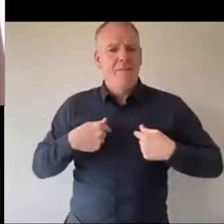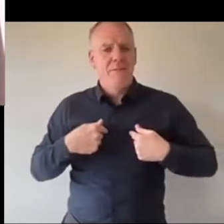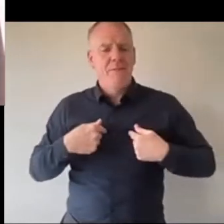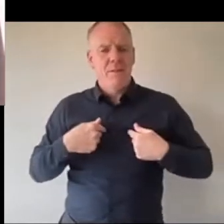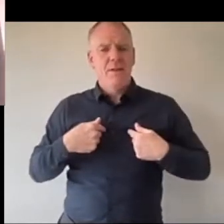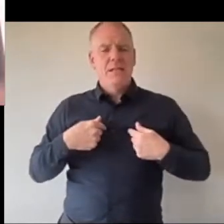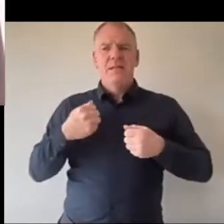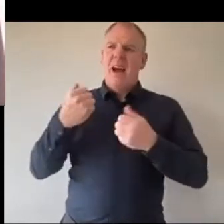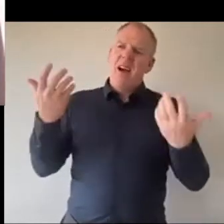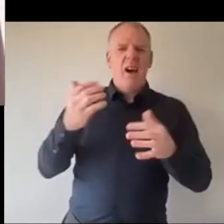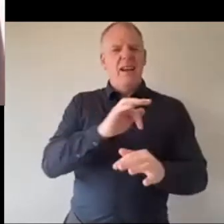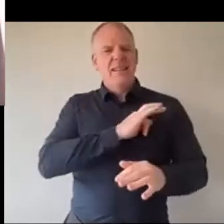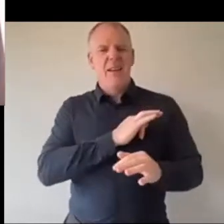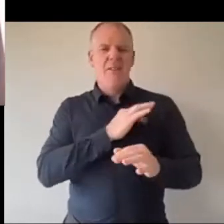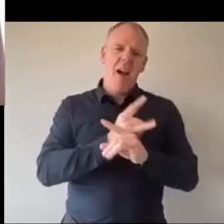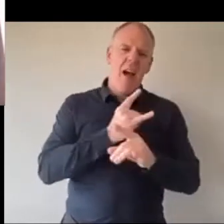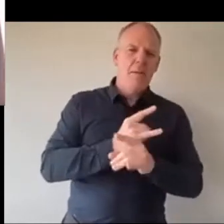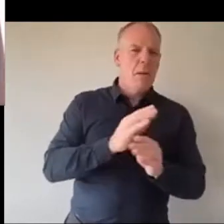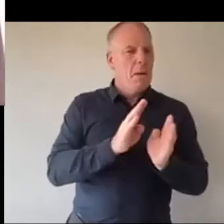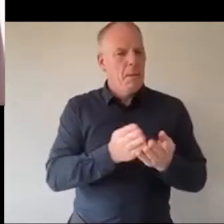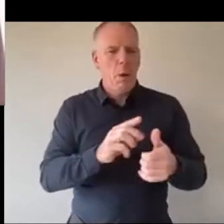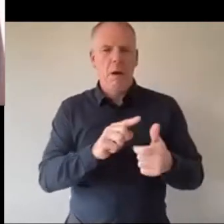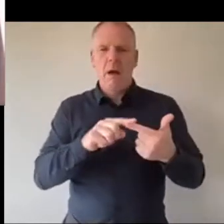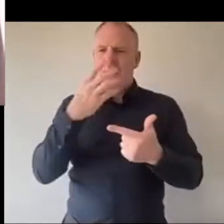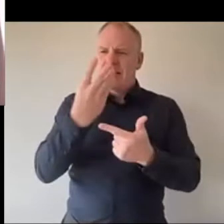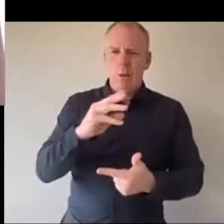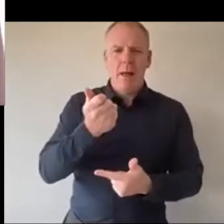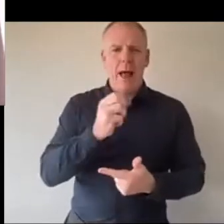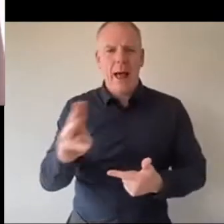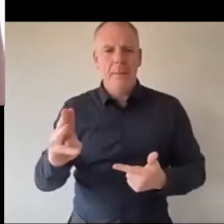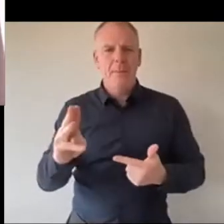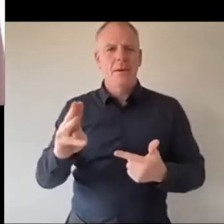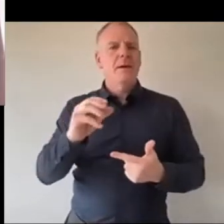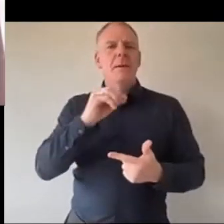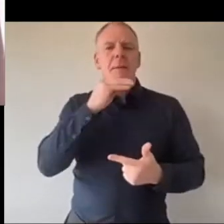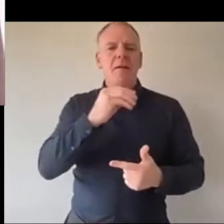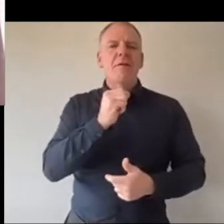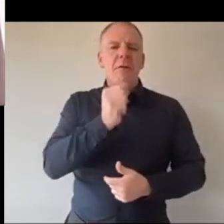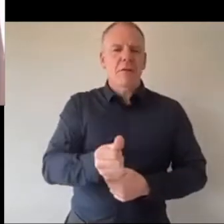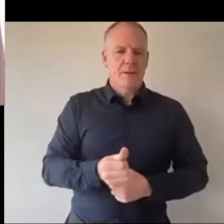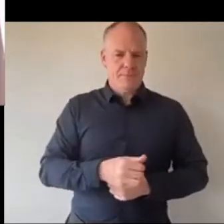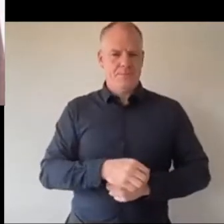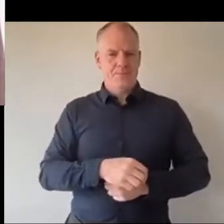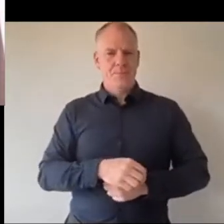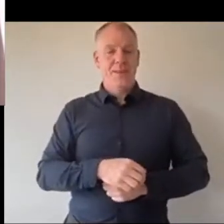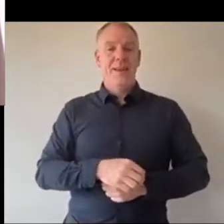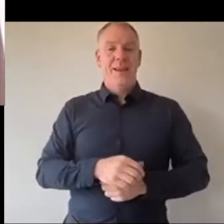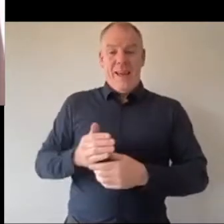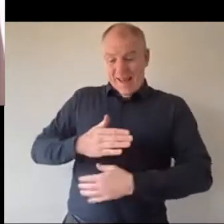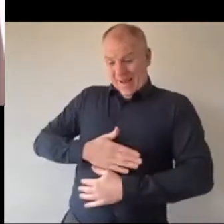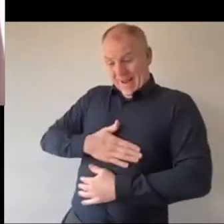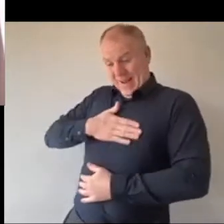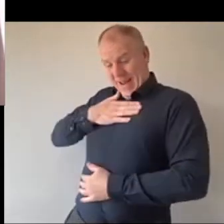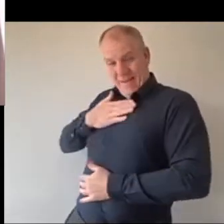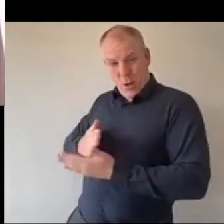self-help books and self-help apps and all these inspirational memes they don't really mean a lot when you live it, when you go through